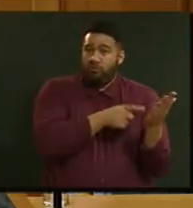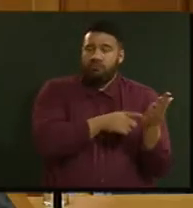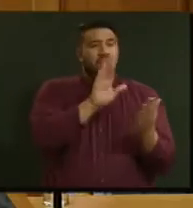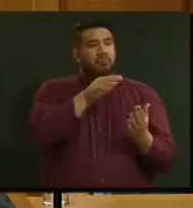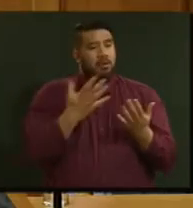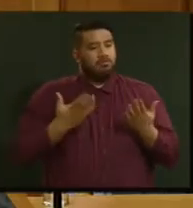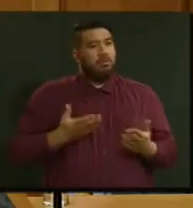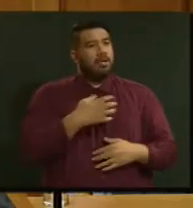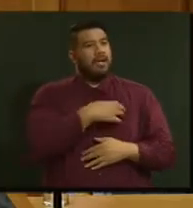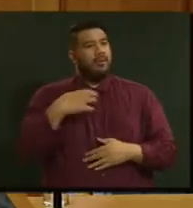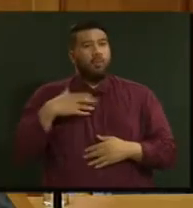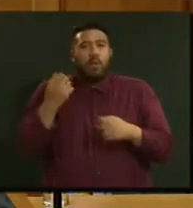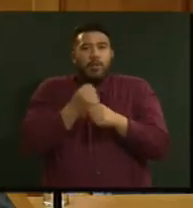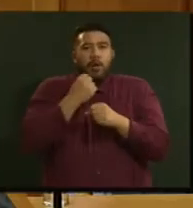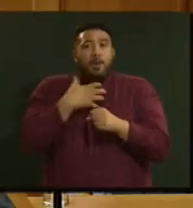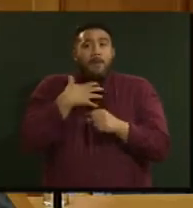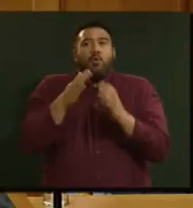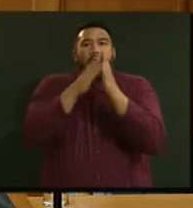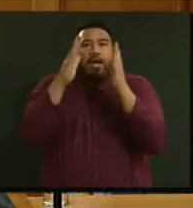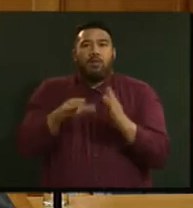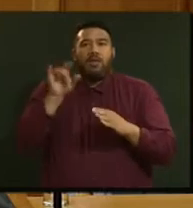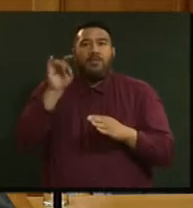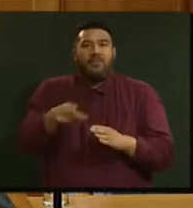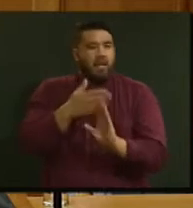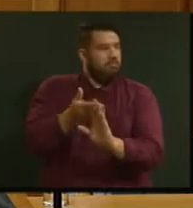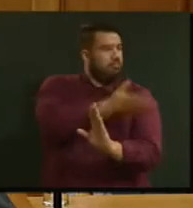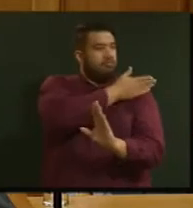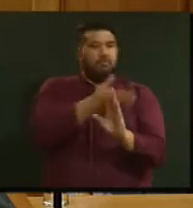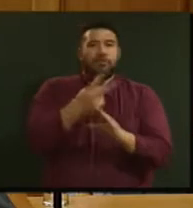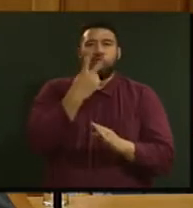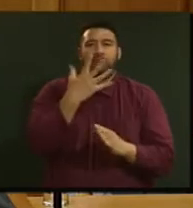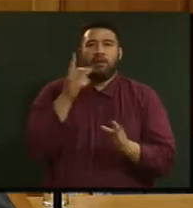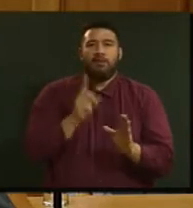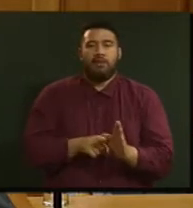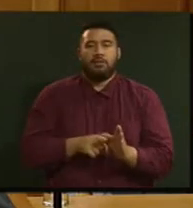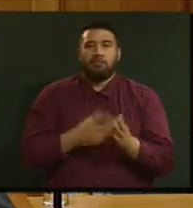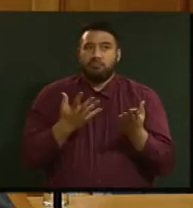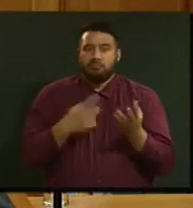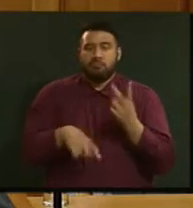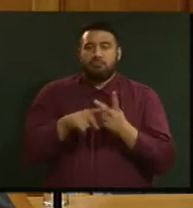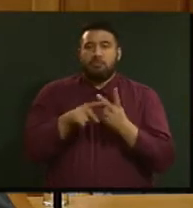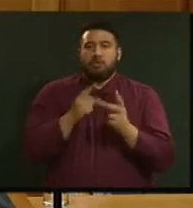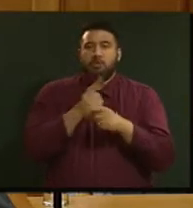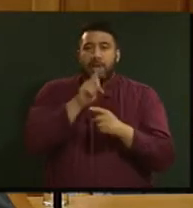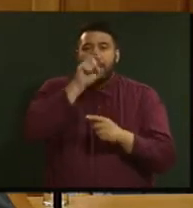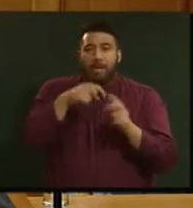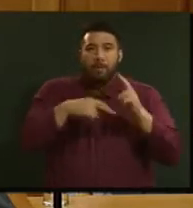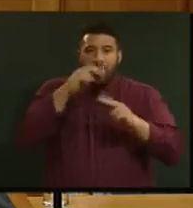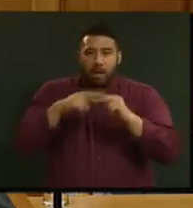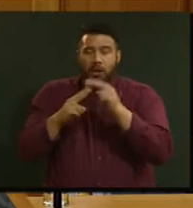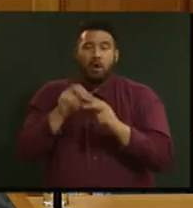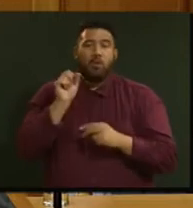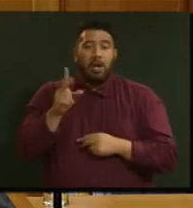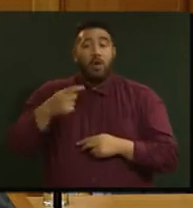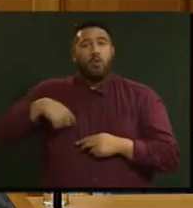more houses directly than any in more than 25 years. In respect of Kiwi Build, I would just love